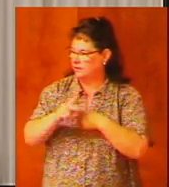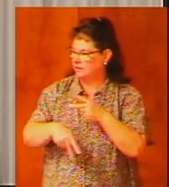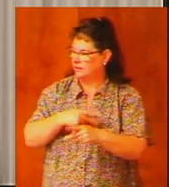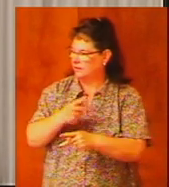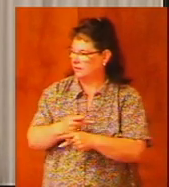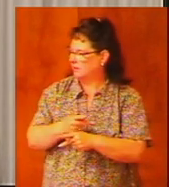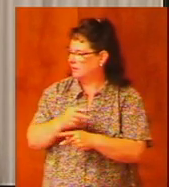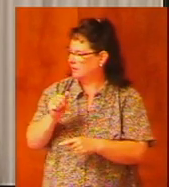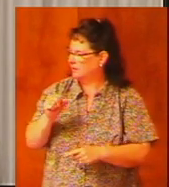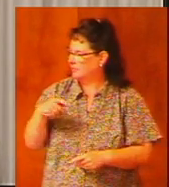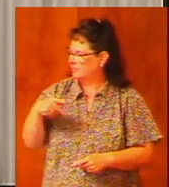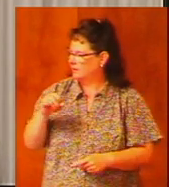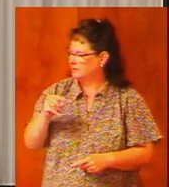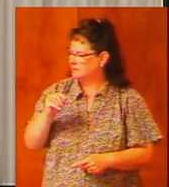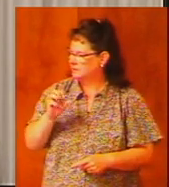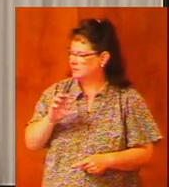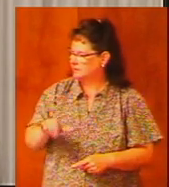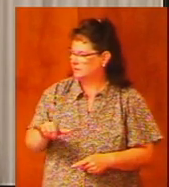of apostasy